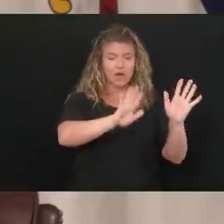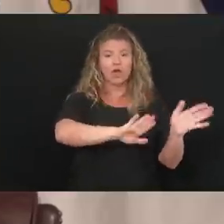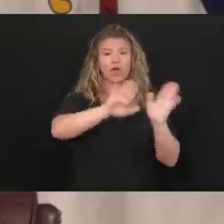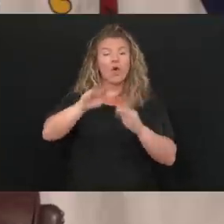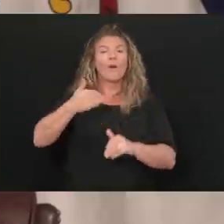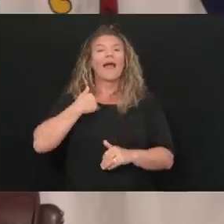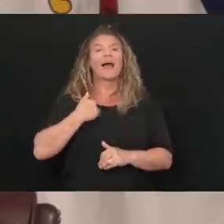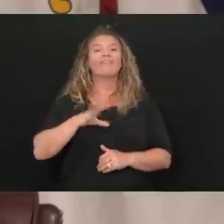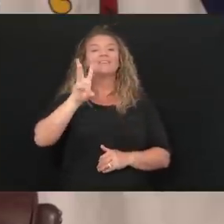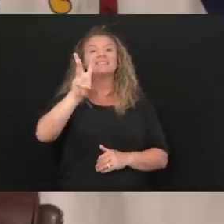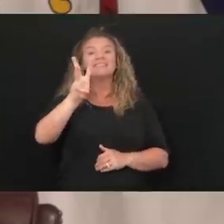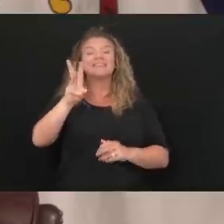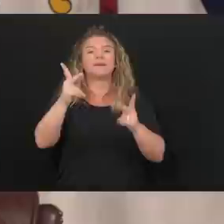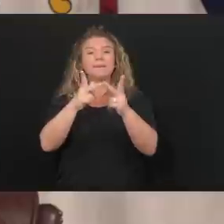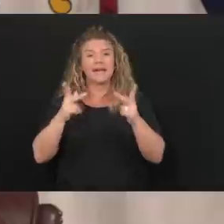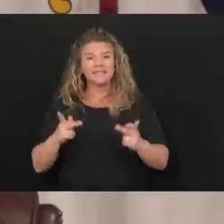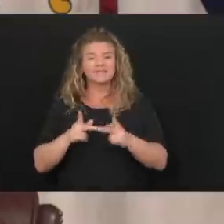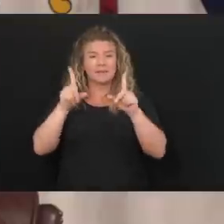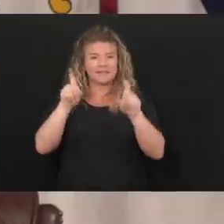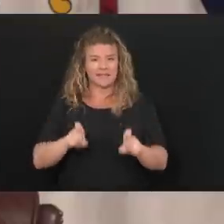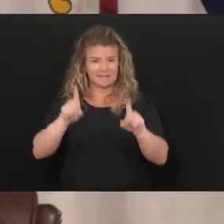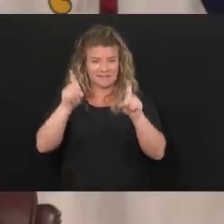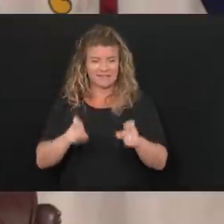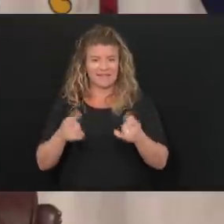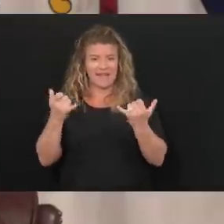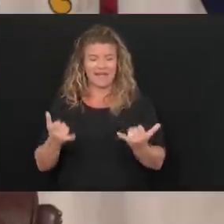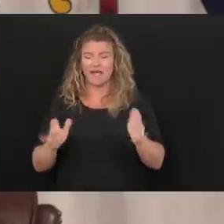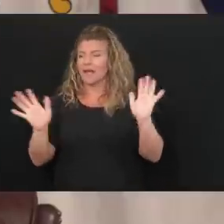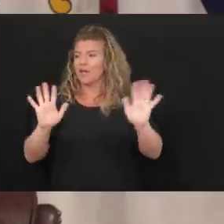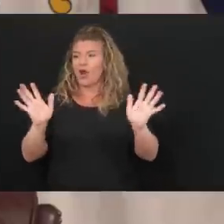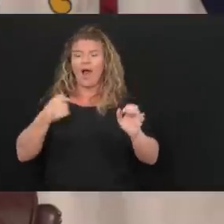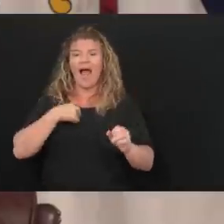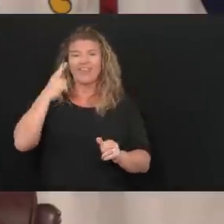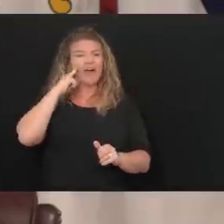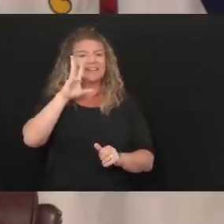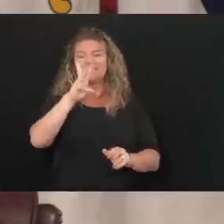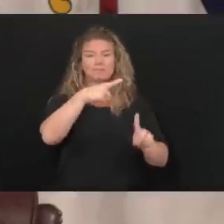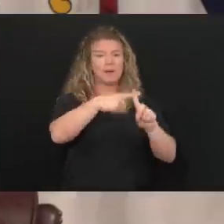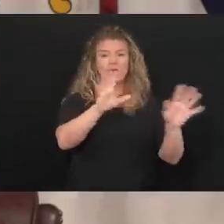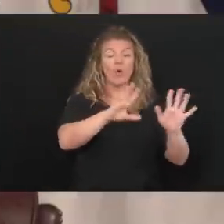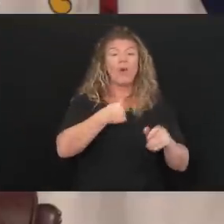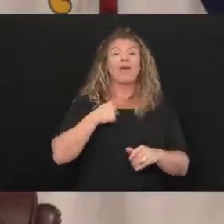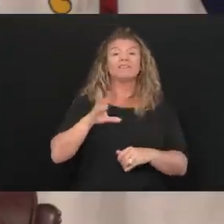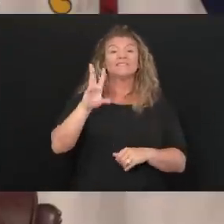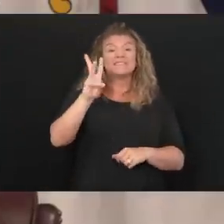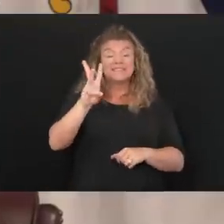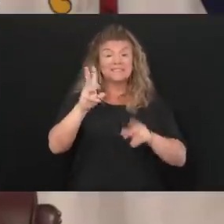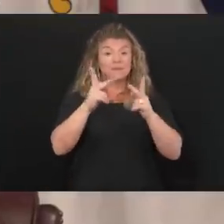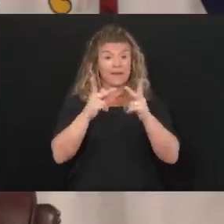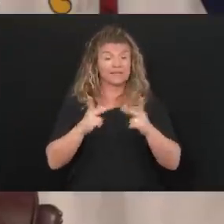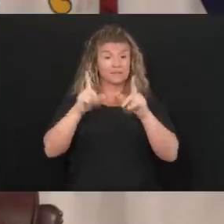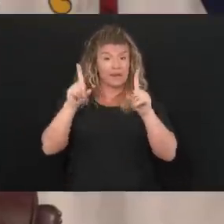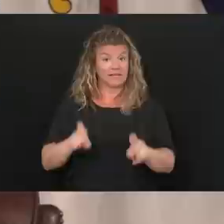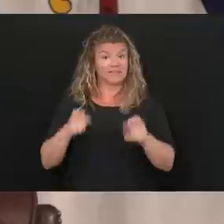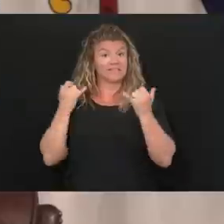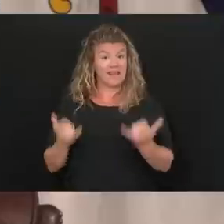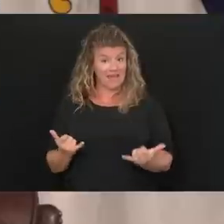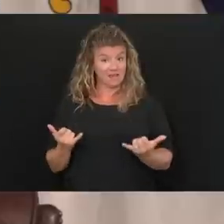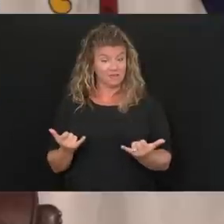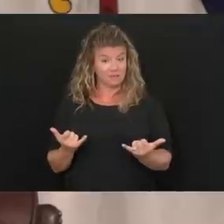being tested today. I'm sorry. I thought we had six positives, but we don't with six facilities that are being tested today.